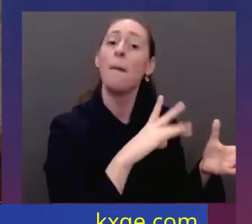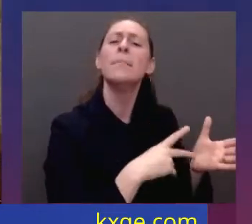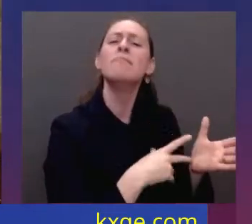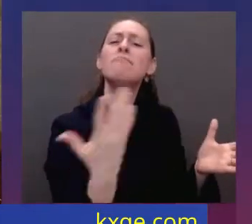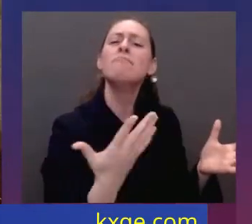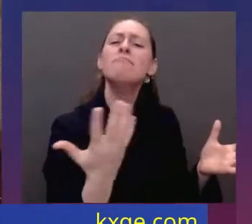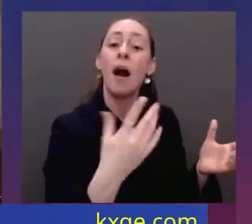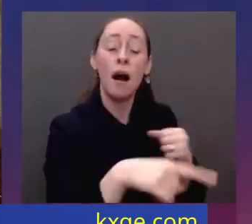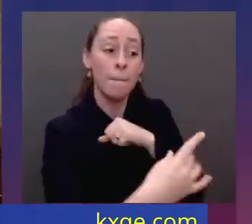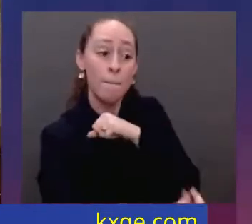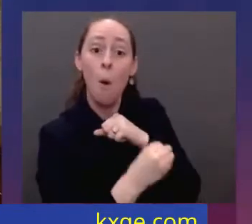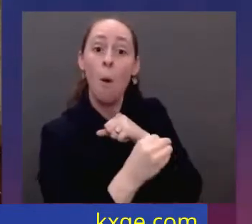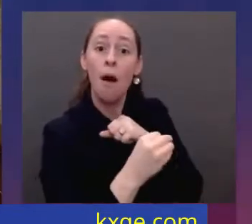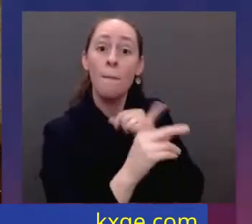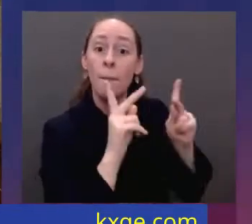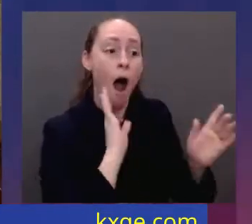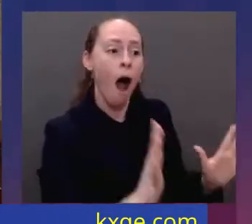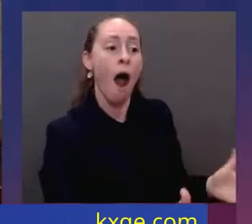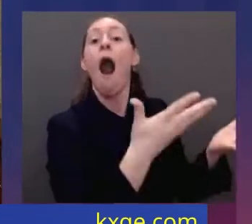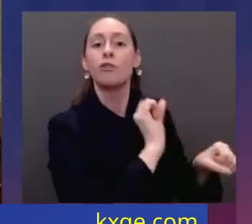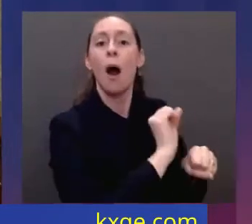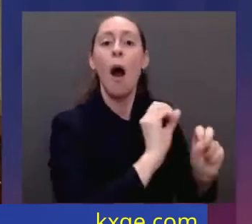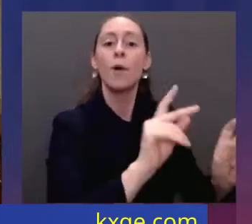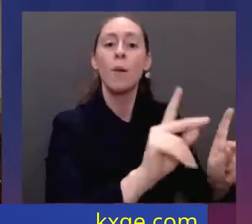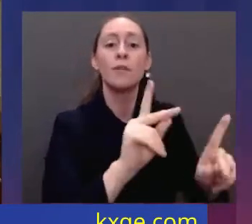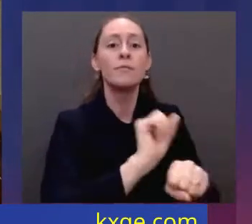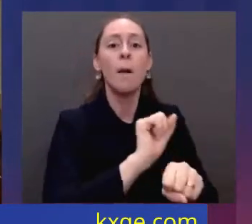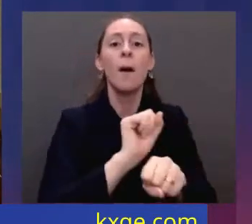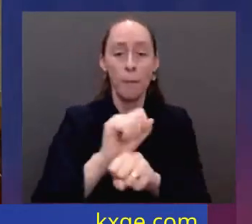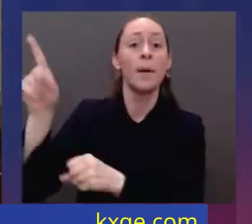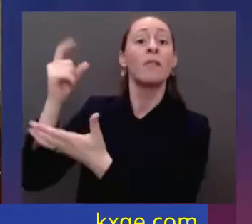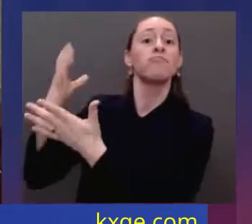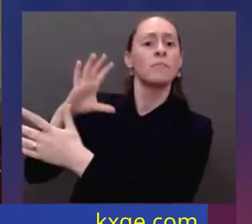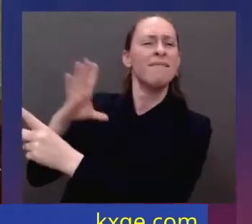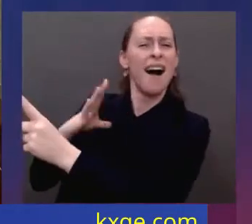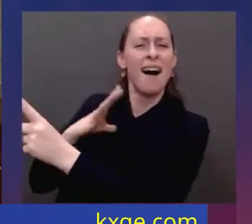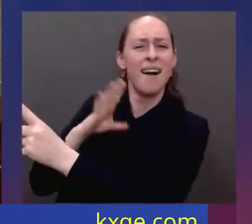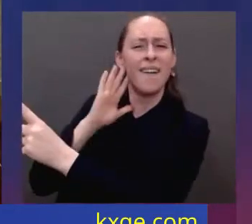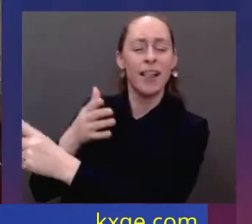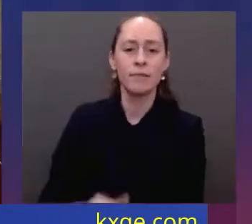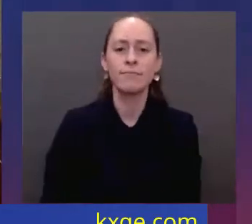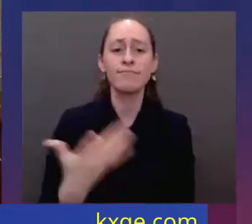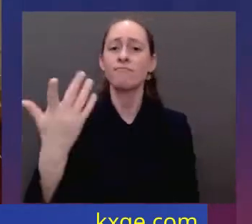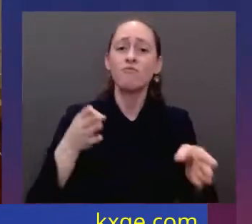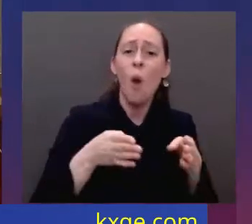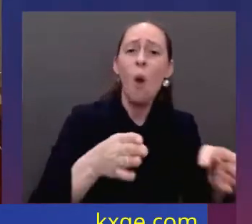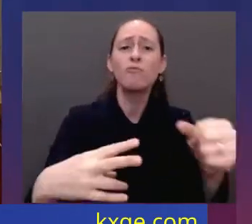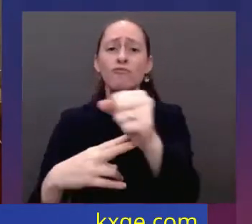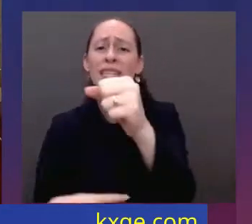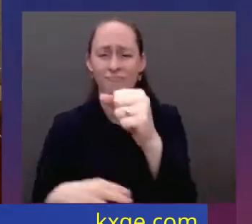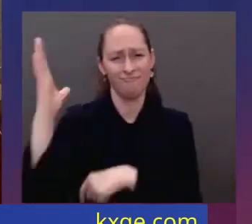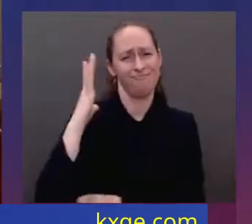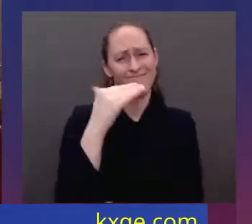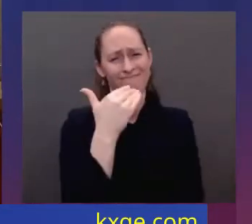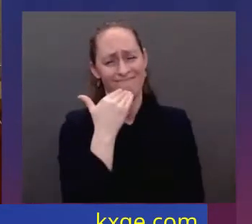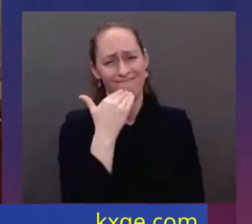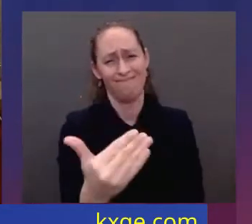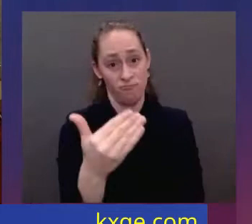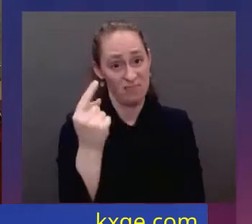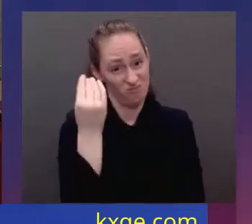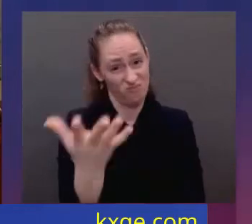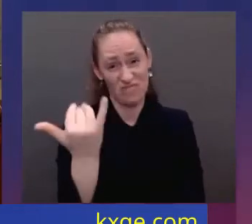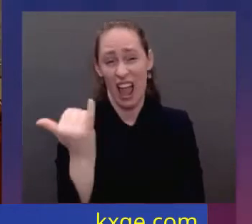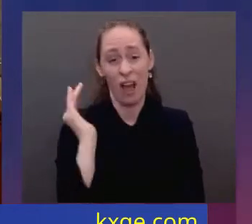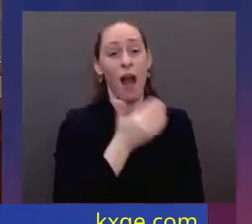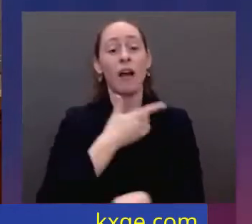America used to have the best roads, bridges, and airports on earth. And now our infrastructure is ranked 13th in the world. We won't be able to compete for the jobs of the 21st century